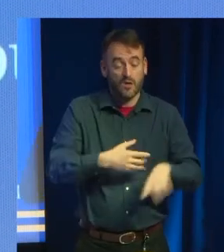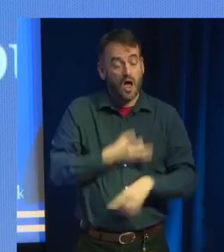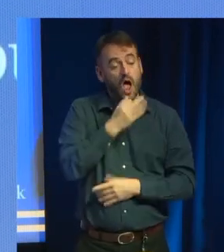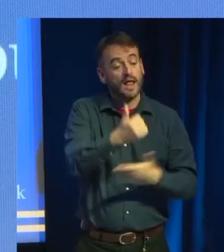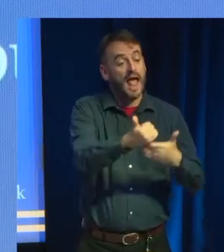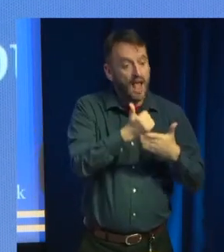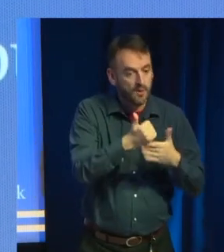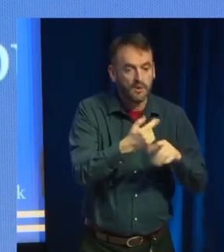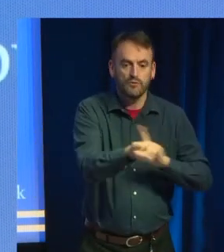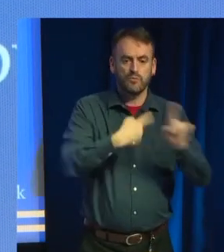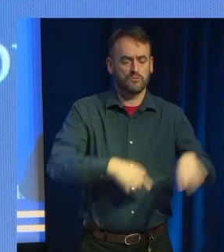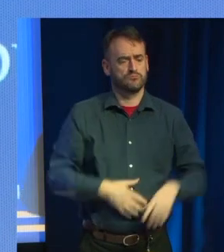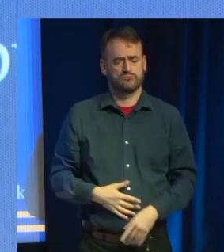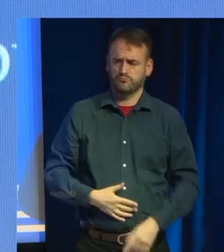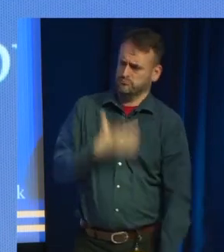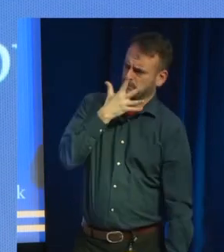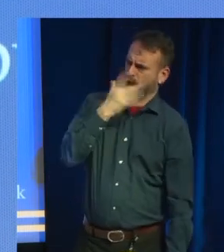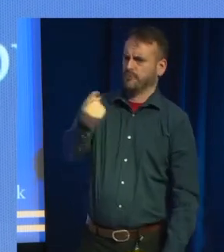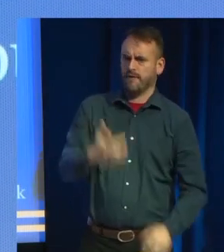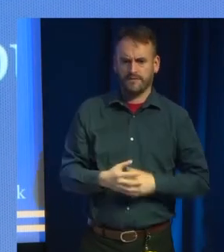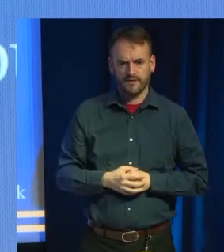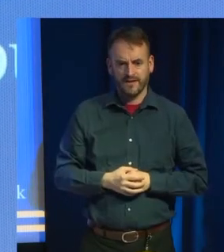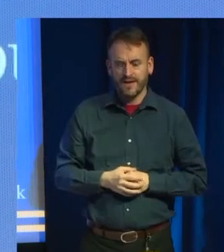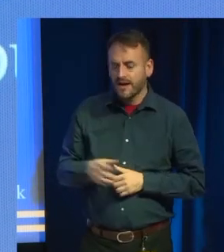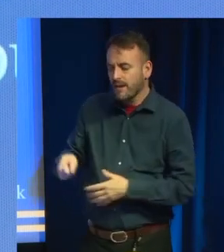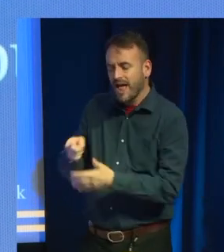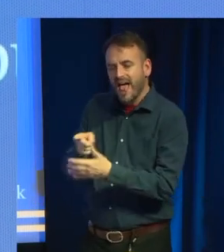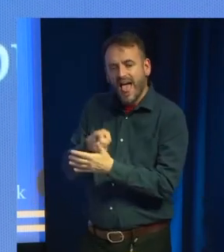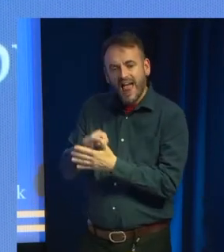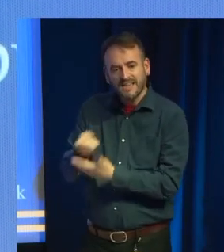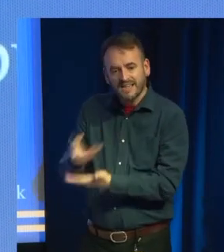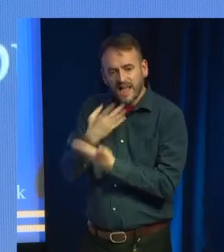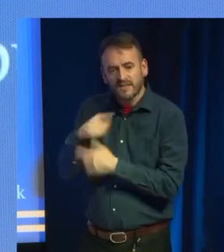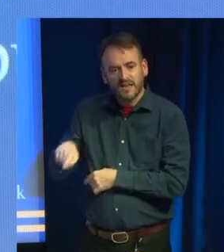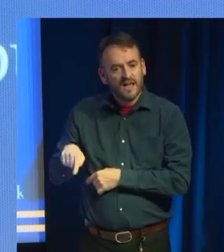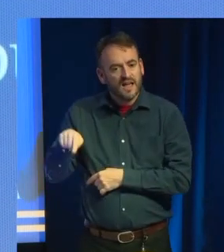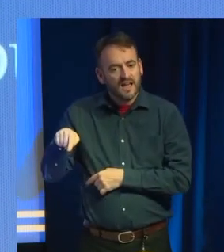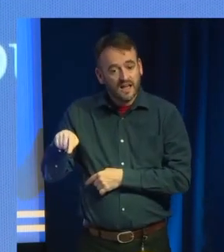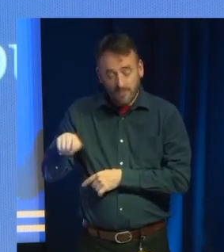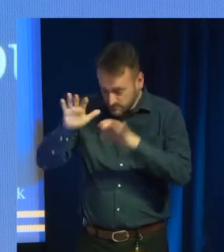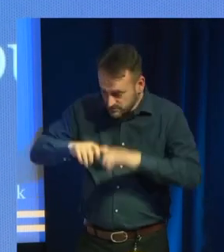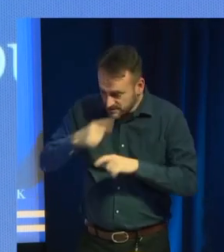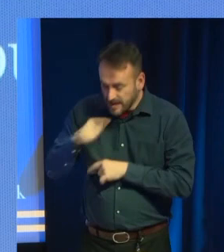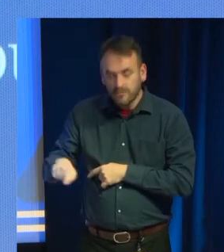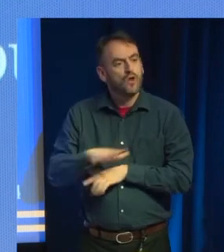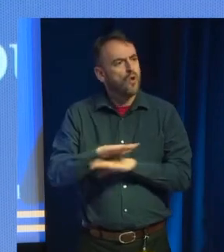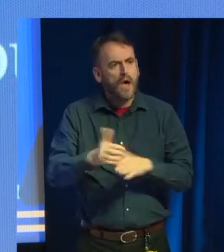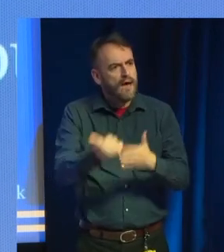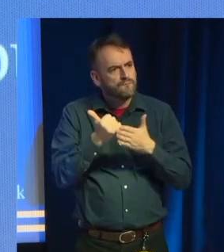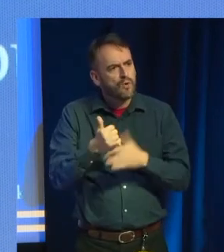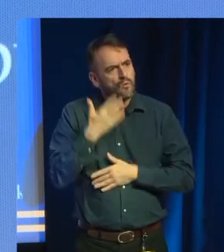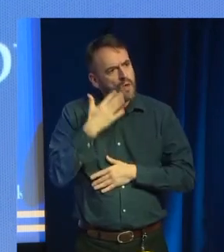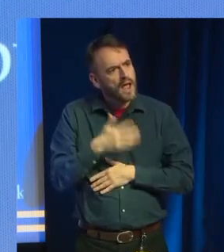Alexa looked at it and go, this is not very helpful. When the player asks for help, you should suggest, why don't you say